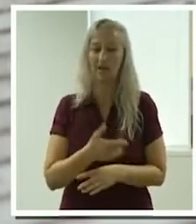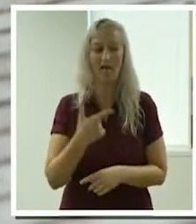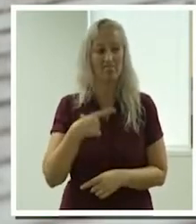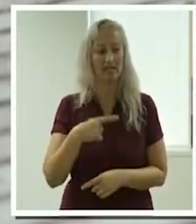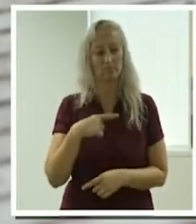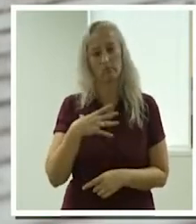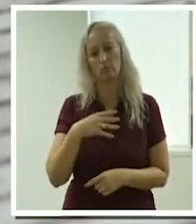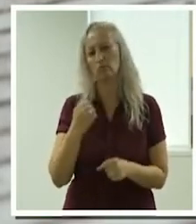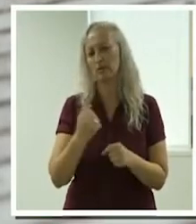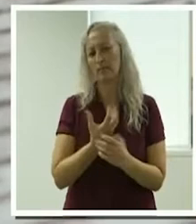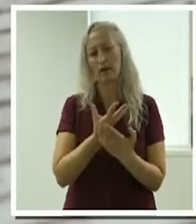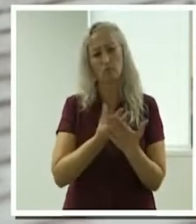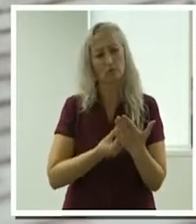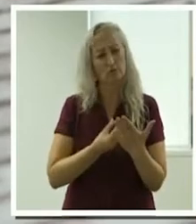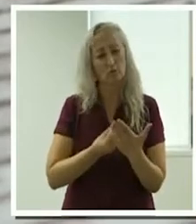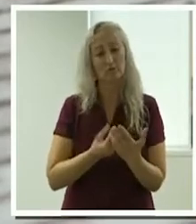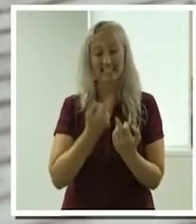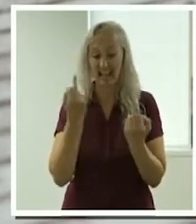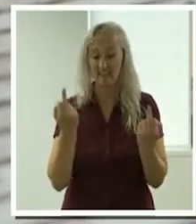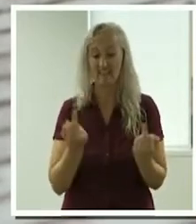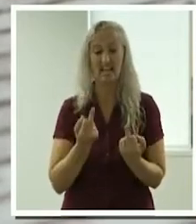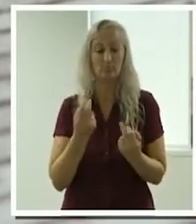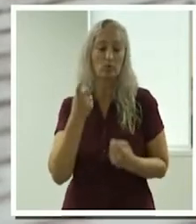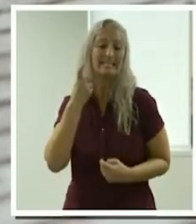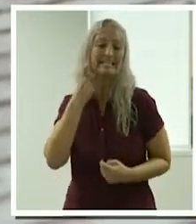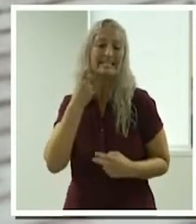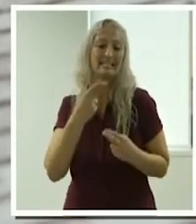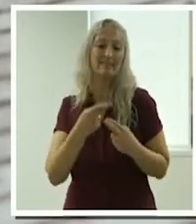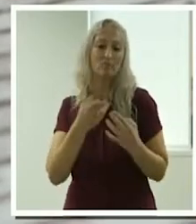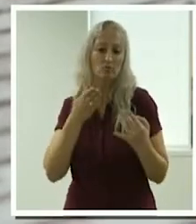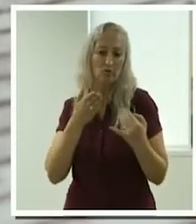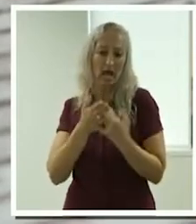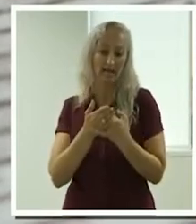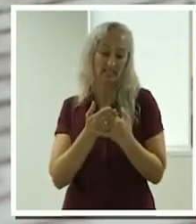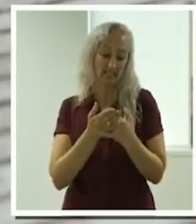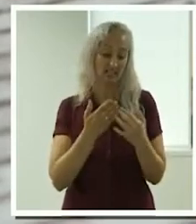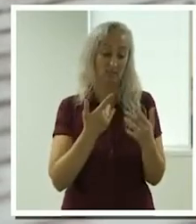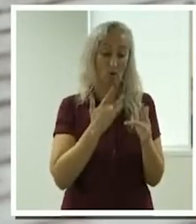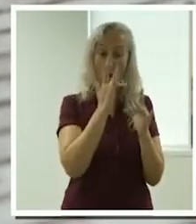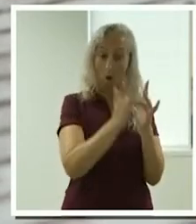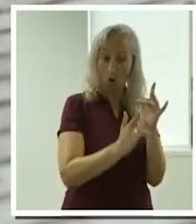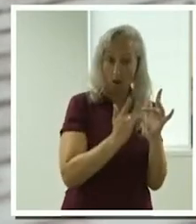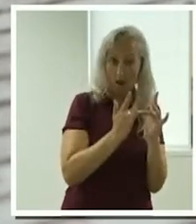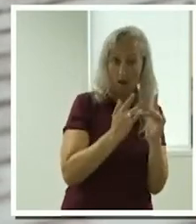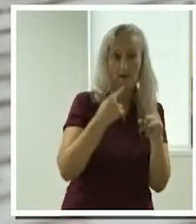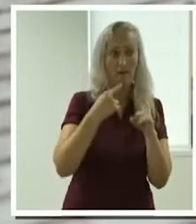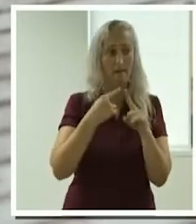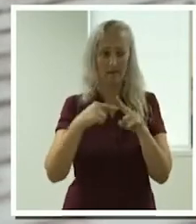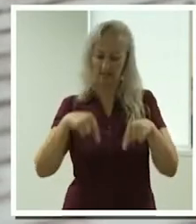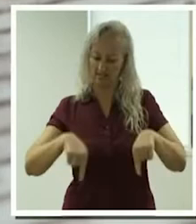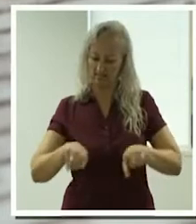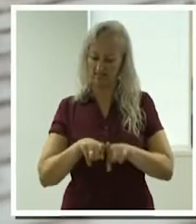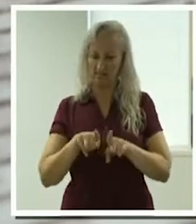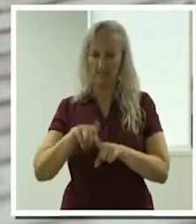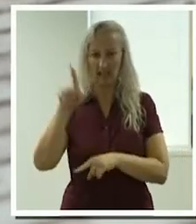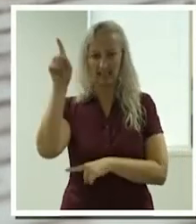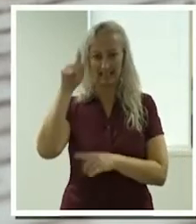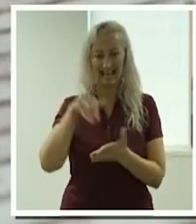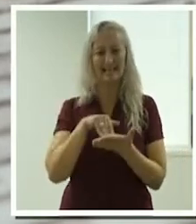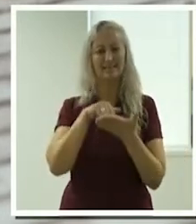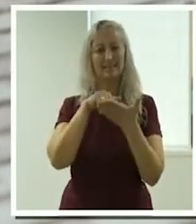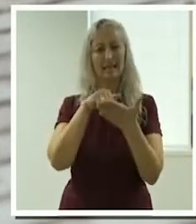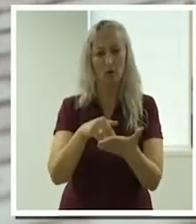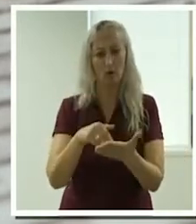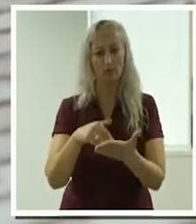and information available via the platform to you and via forums like this will really help you to continue to deliver high quality